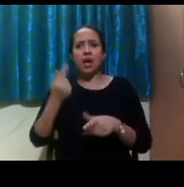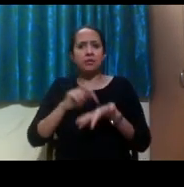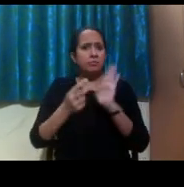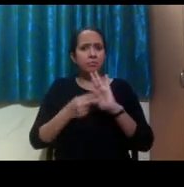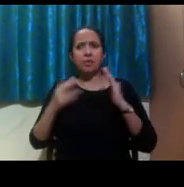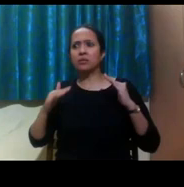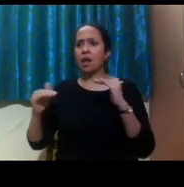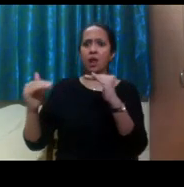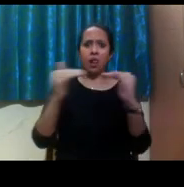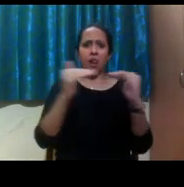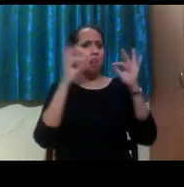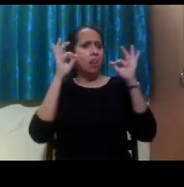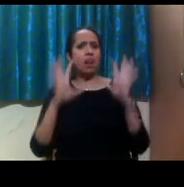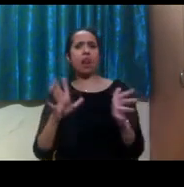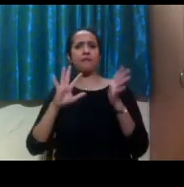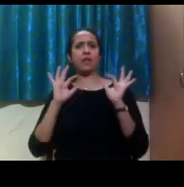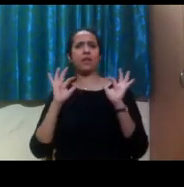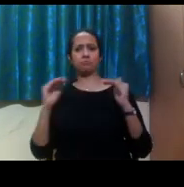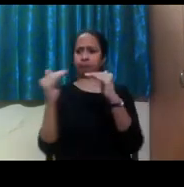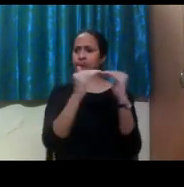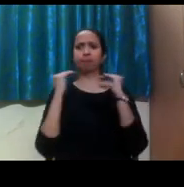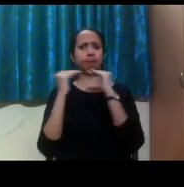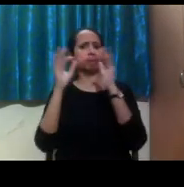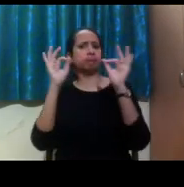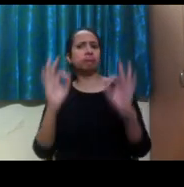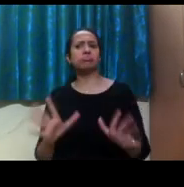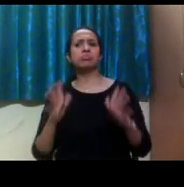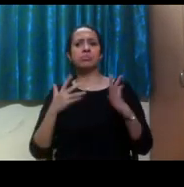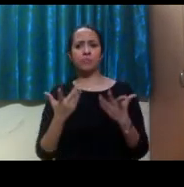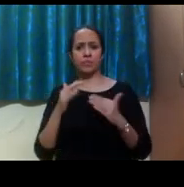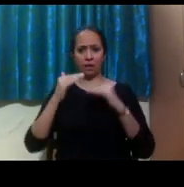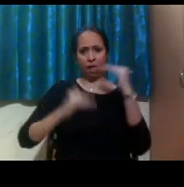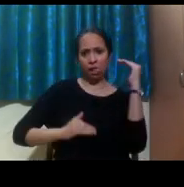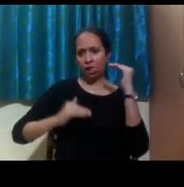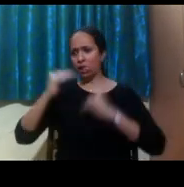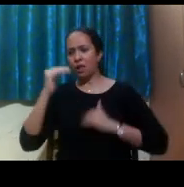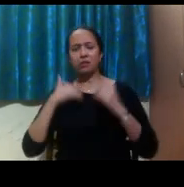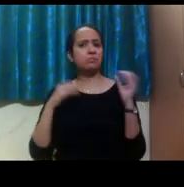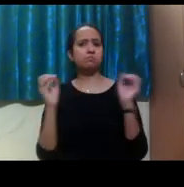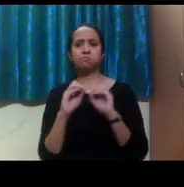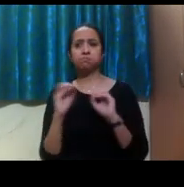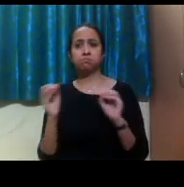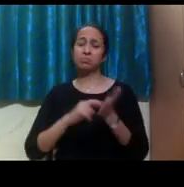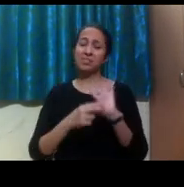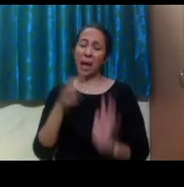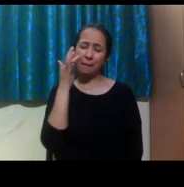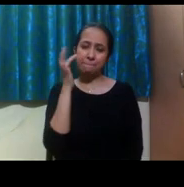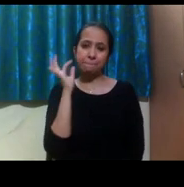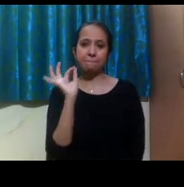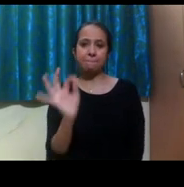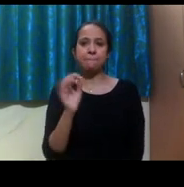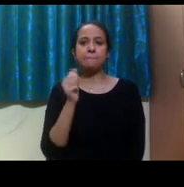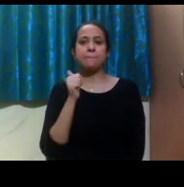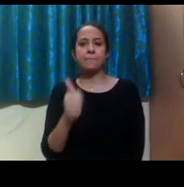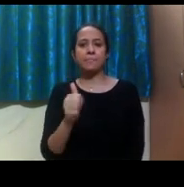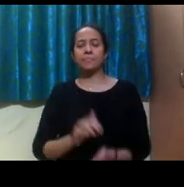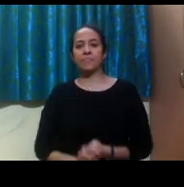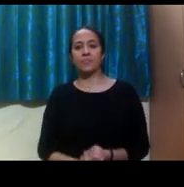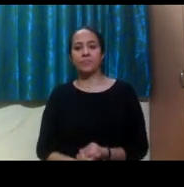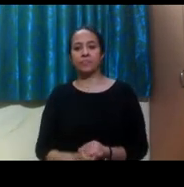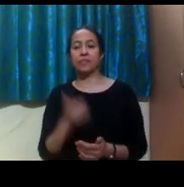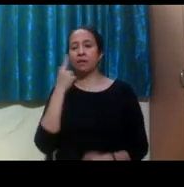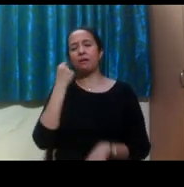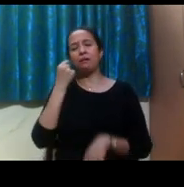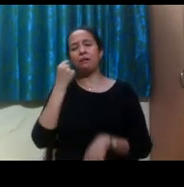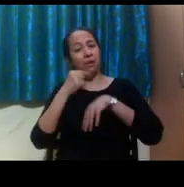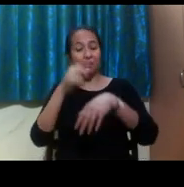playing field. And so like, um, it's very crucial. Um, like sometimes, like, I